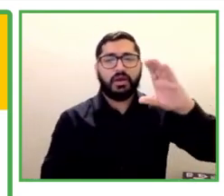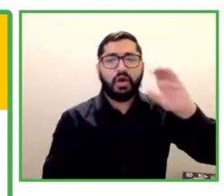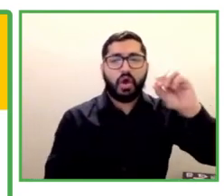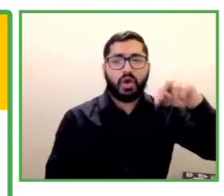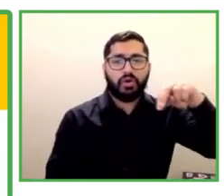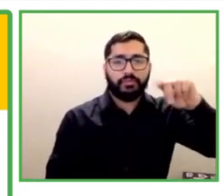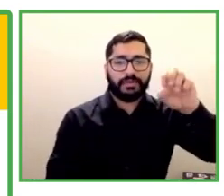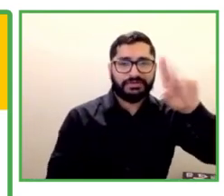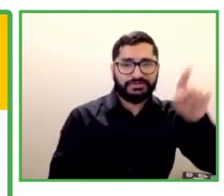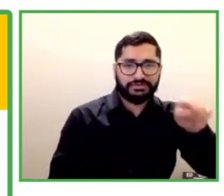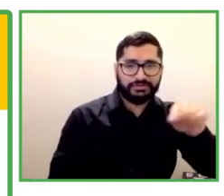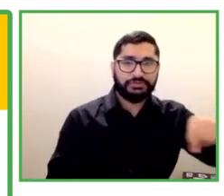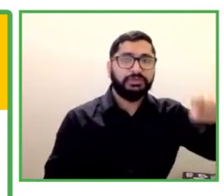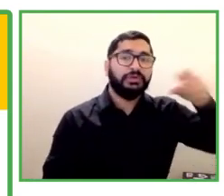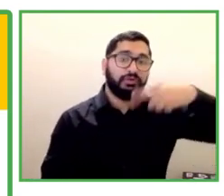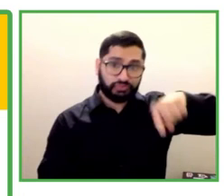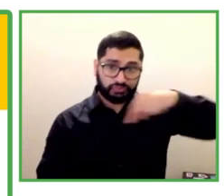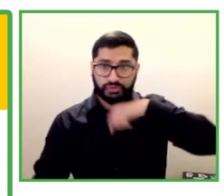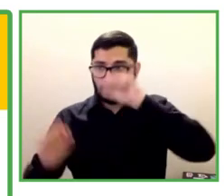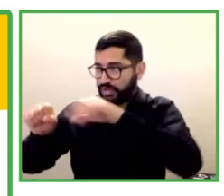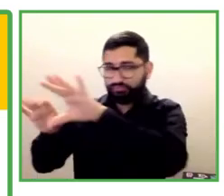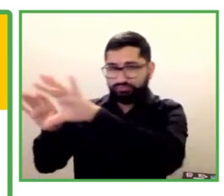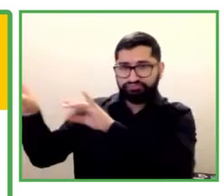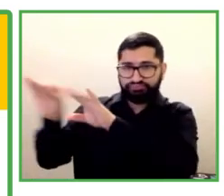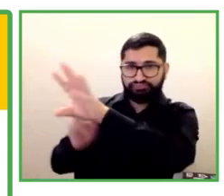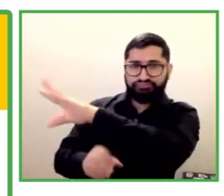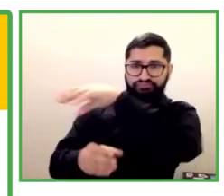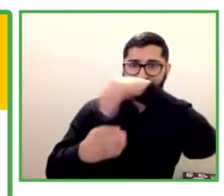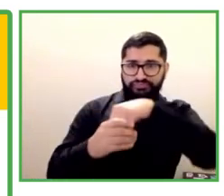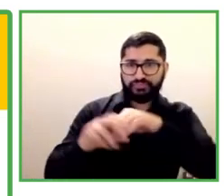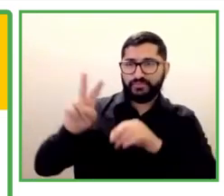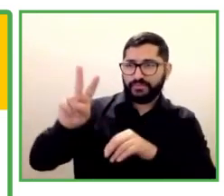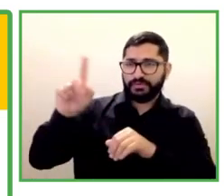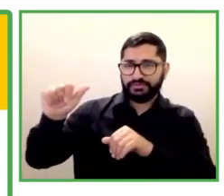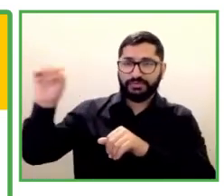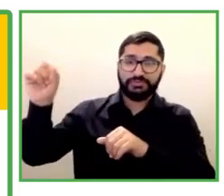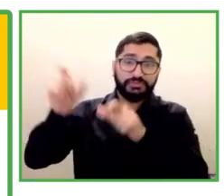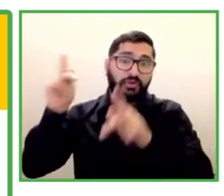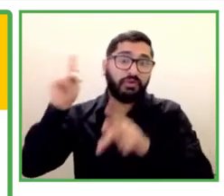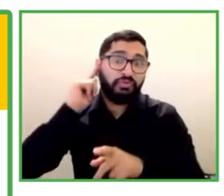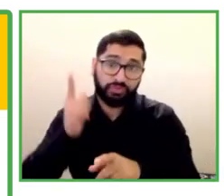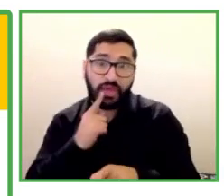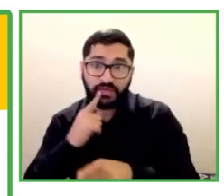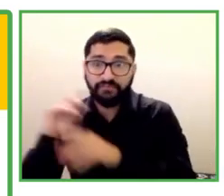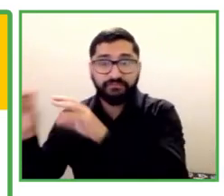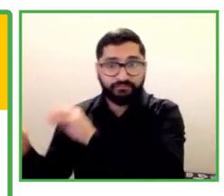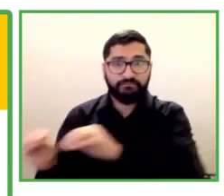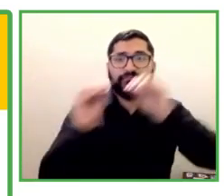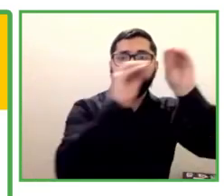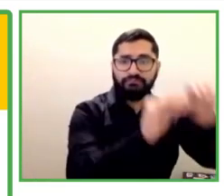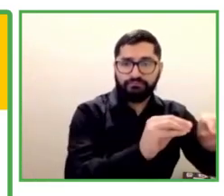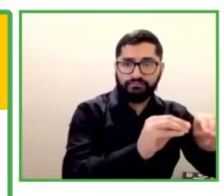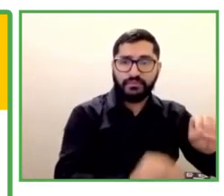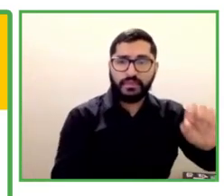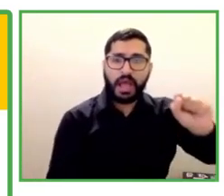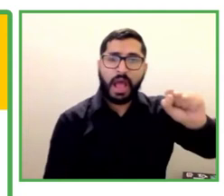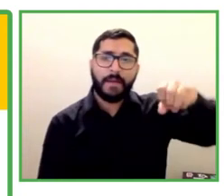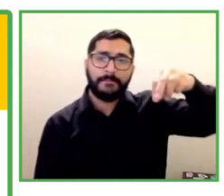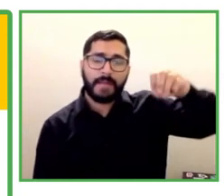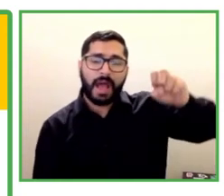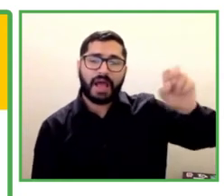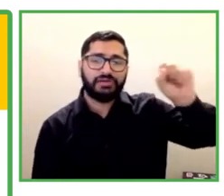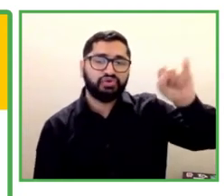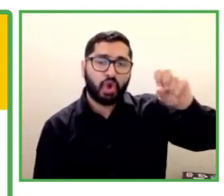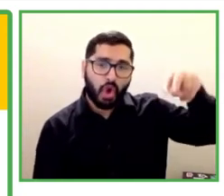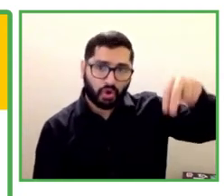which was Amazon. And today, we've become the knowledge partner of Amazon and the sole provider of youth across the